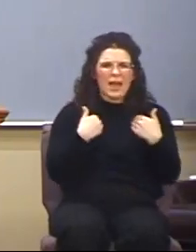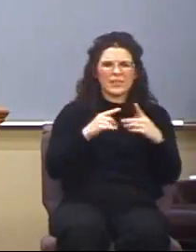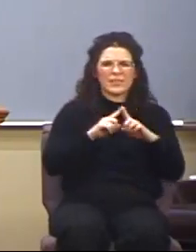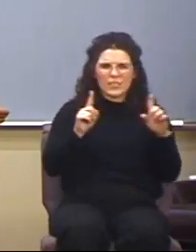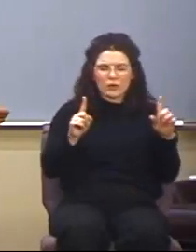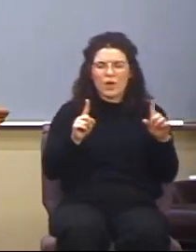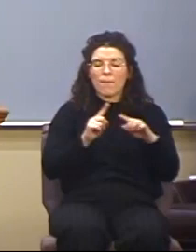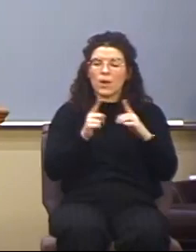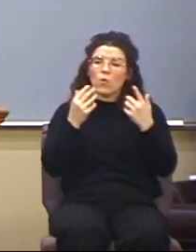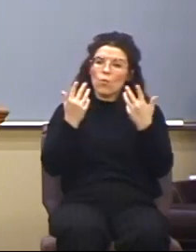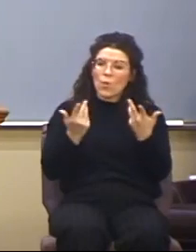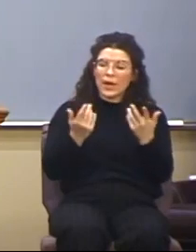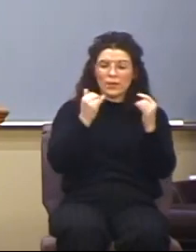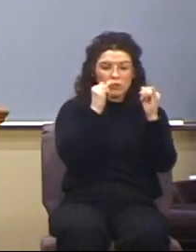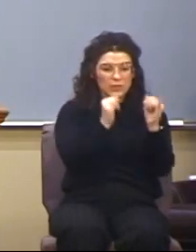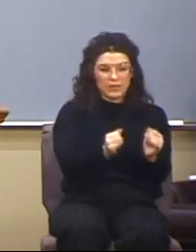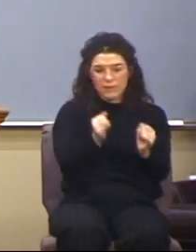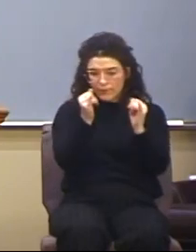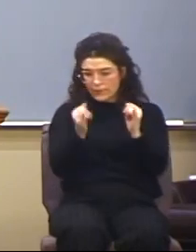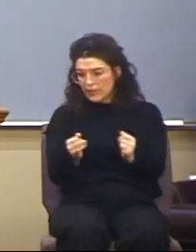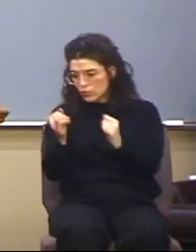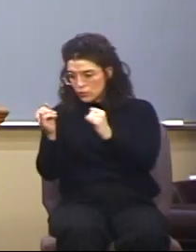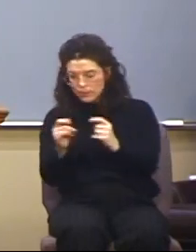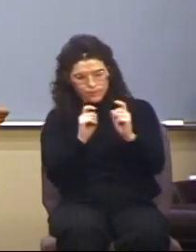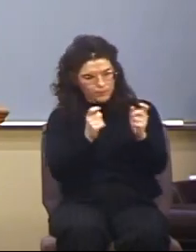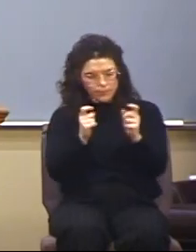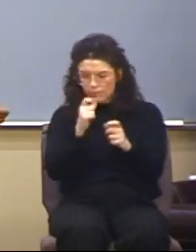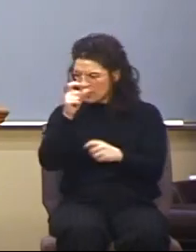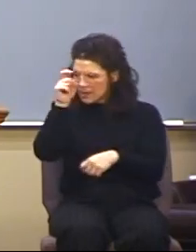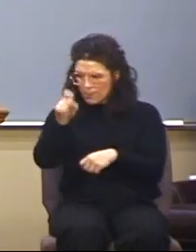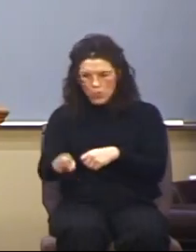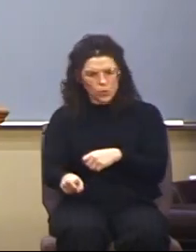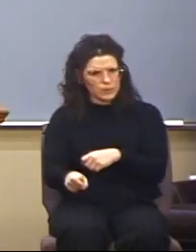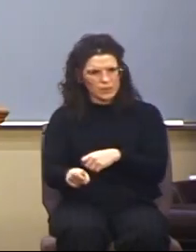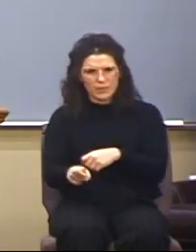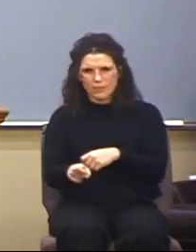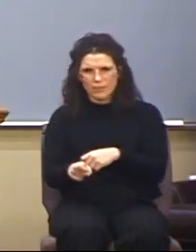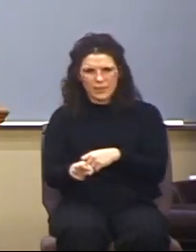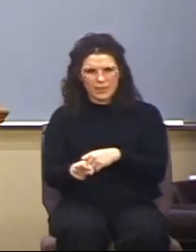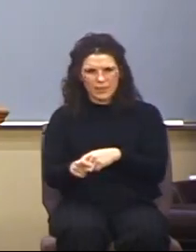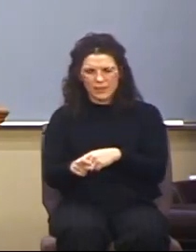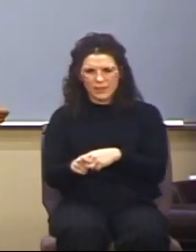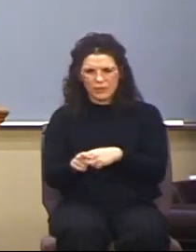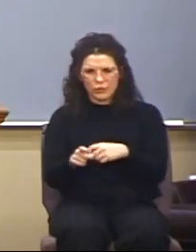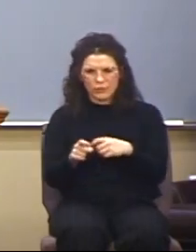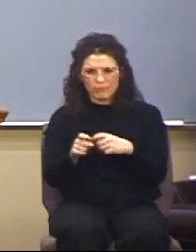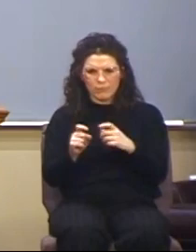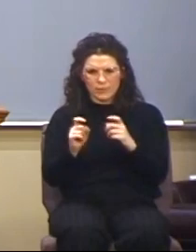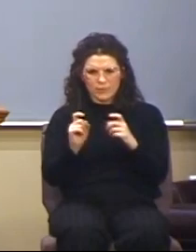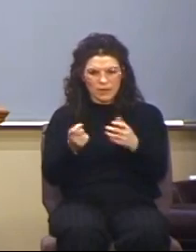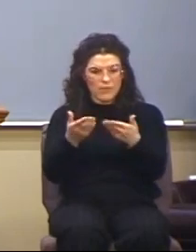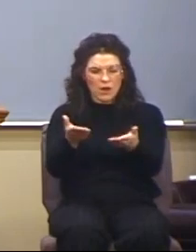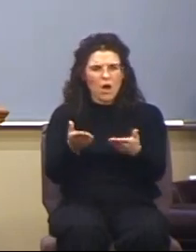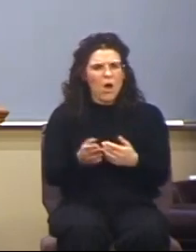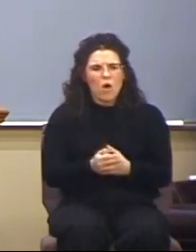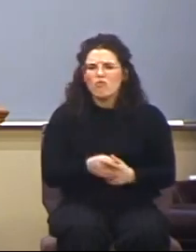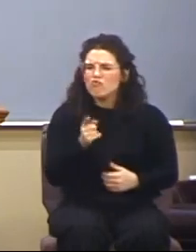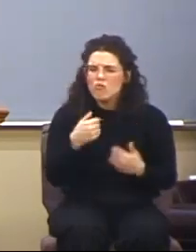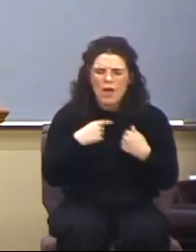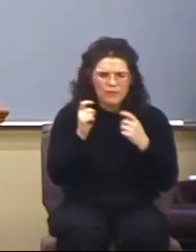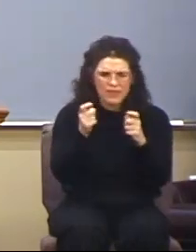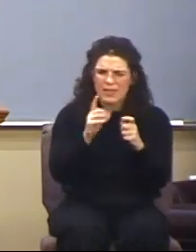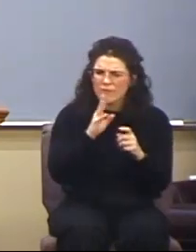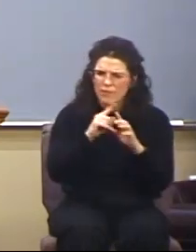Those individual gifts are not intended to be given in a vacuum. God didn't say, hey, you got the gift of tongues,